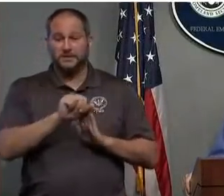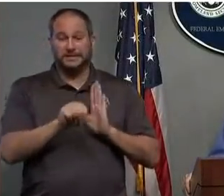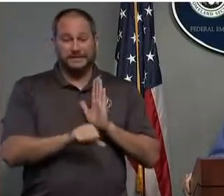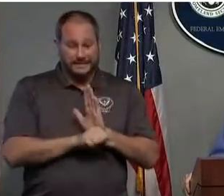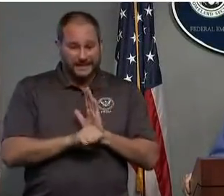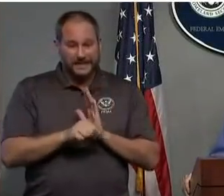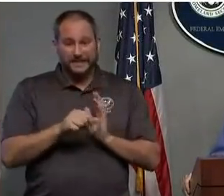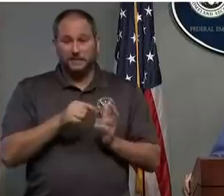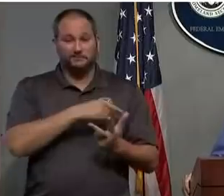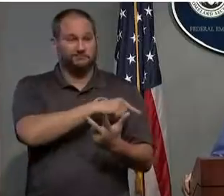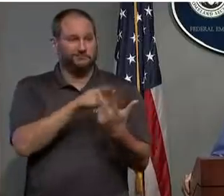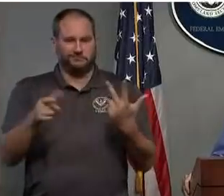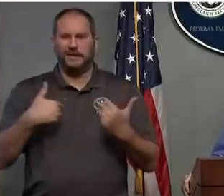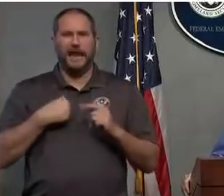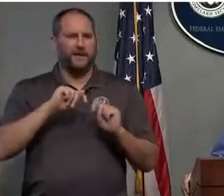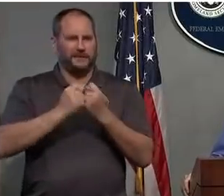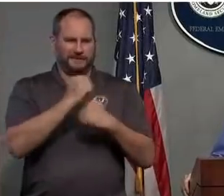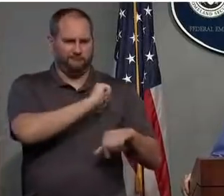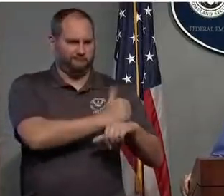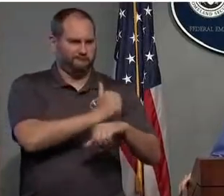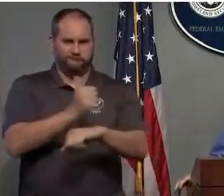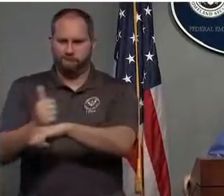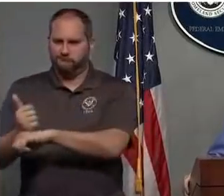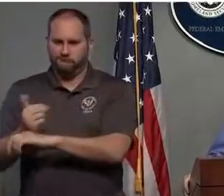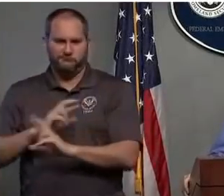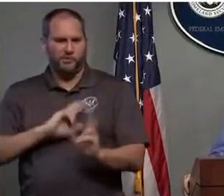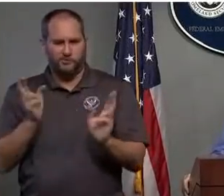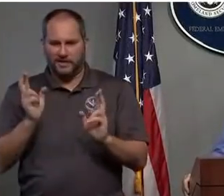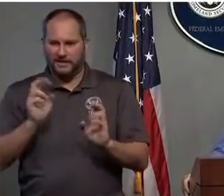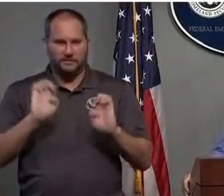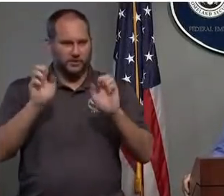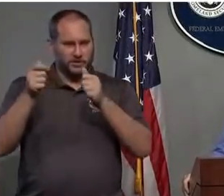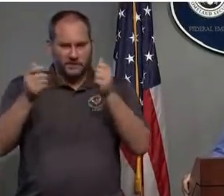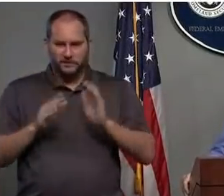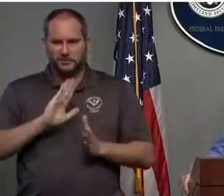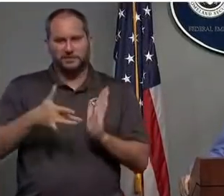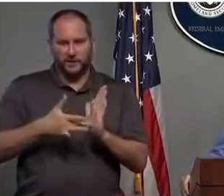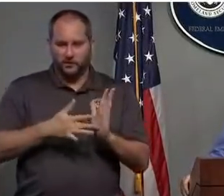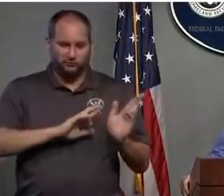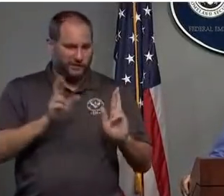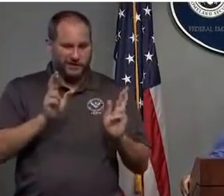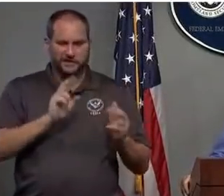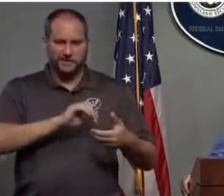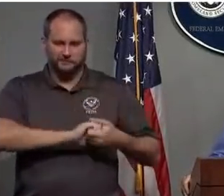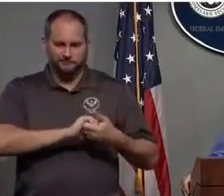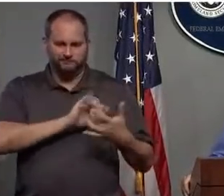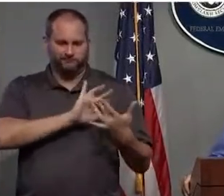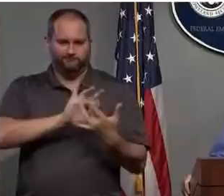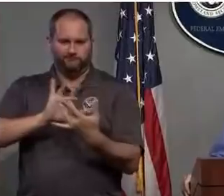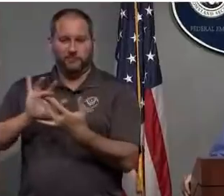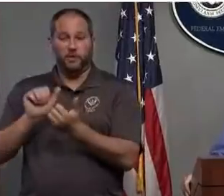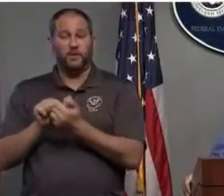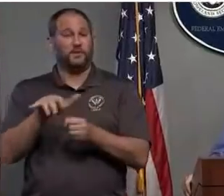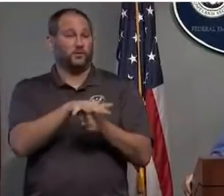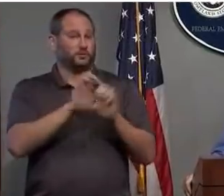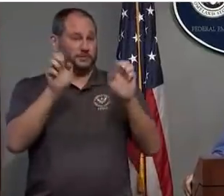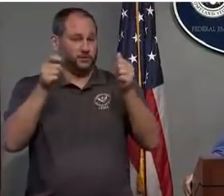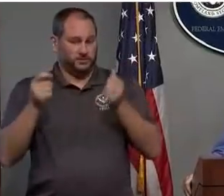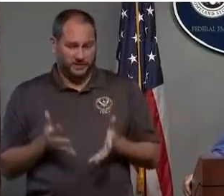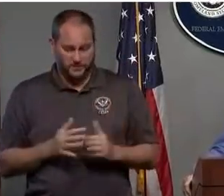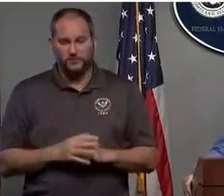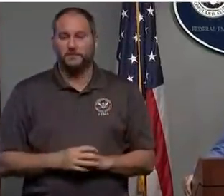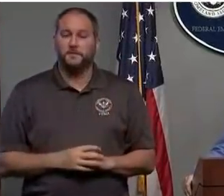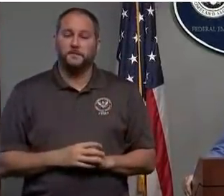that are embedded at our state emergency operations centers and are in contact with our local emergency managers. Both states